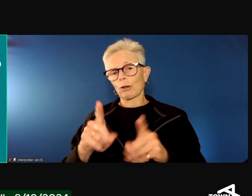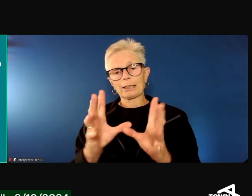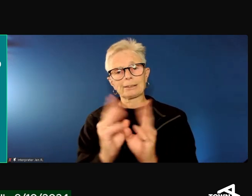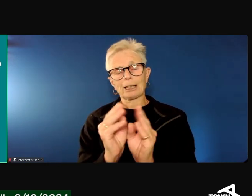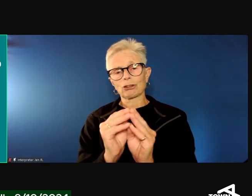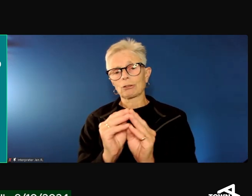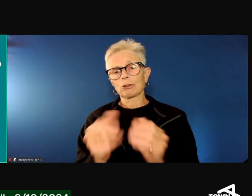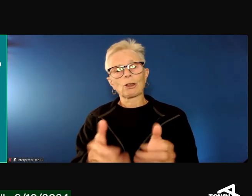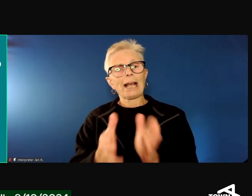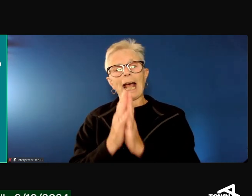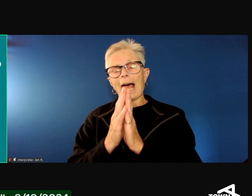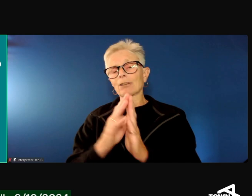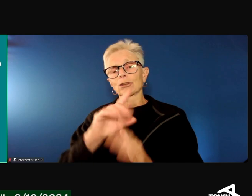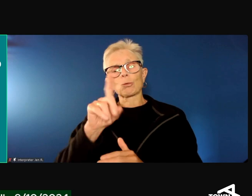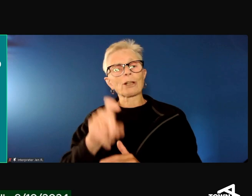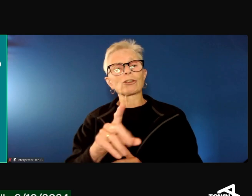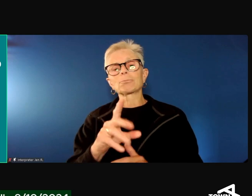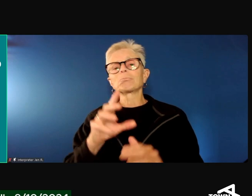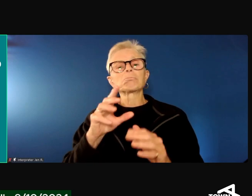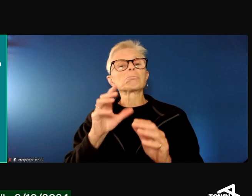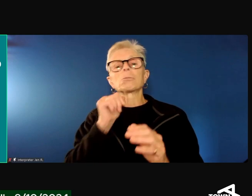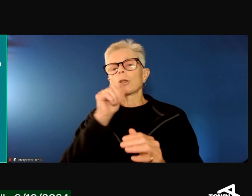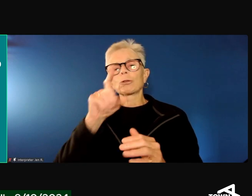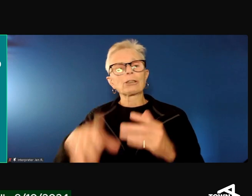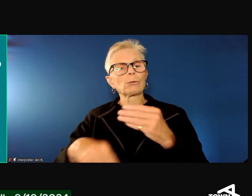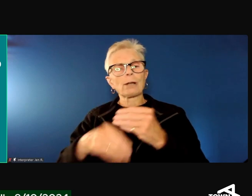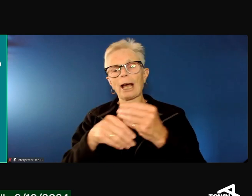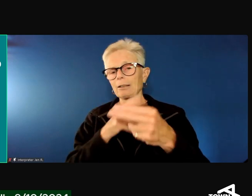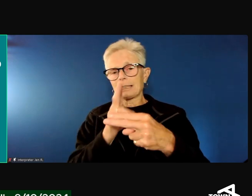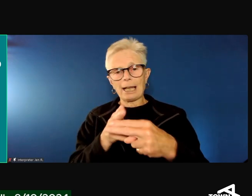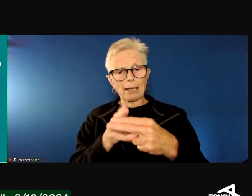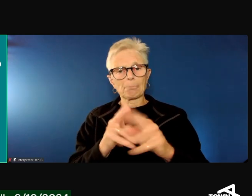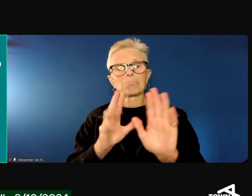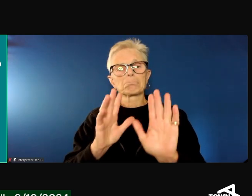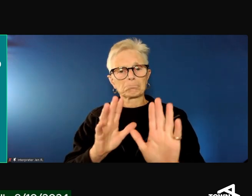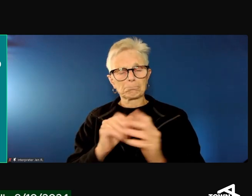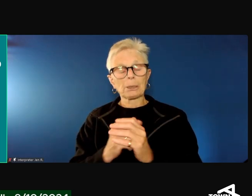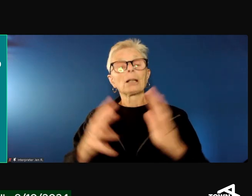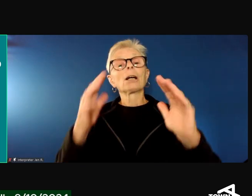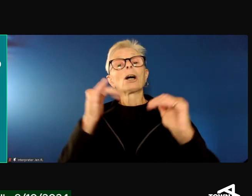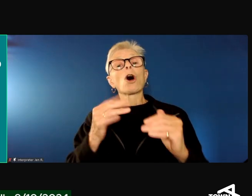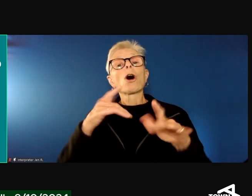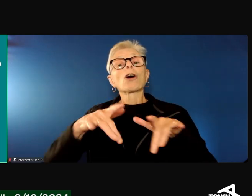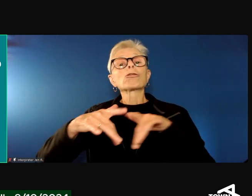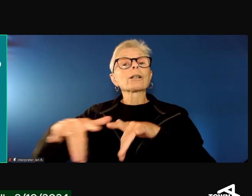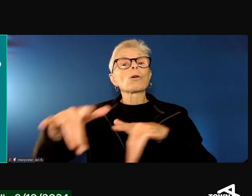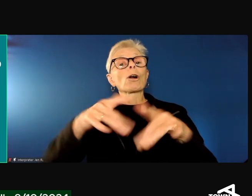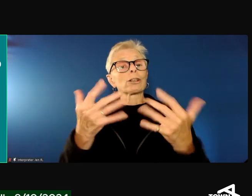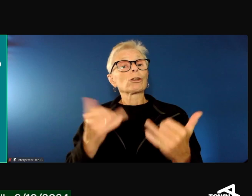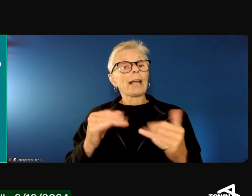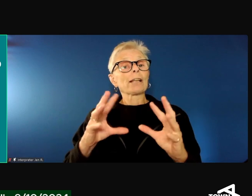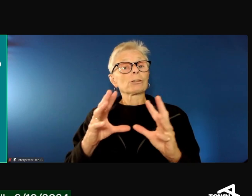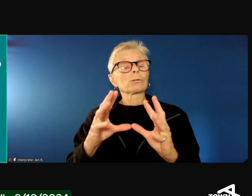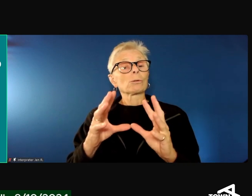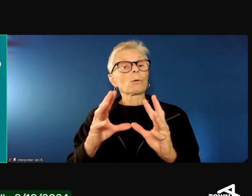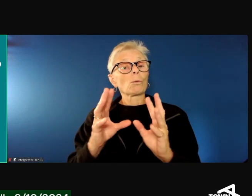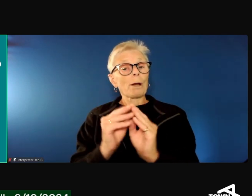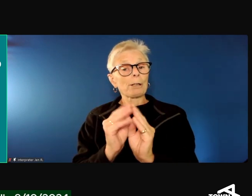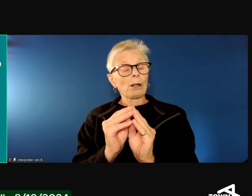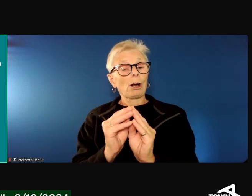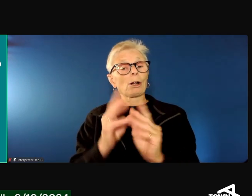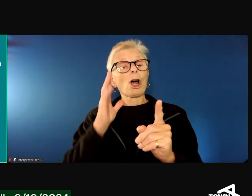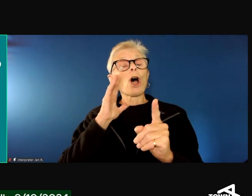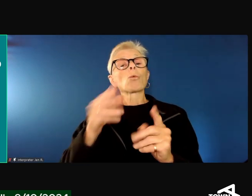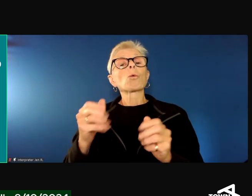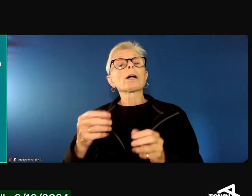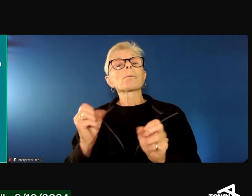questions anonymously. We are recording today's webinar and it will be posted in the next few days on